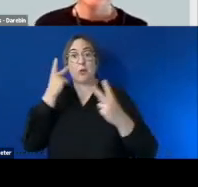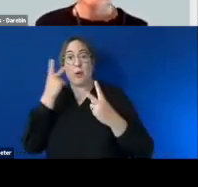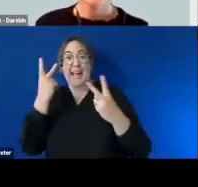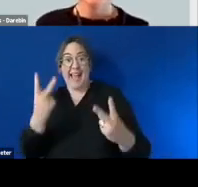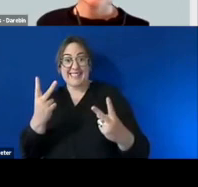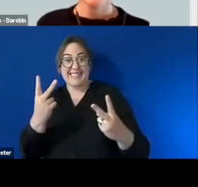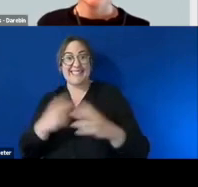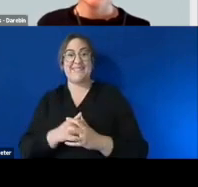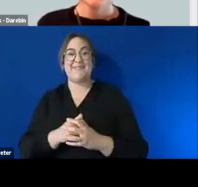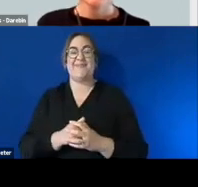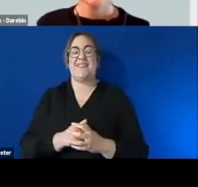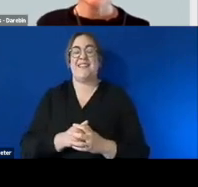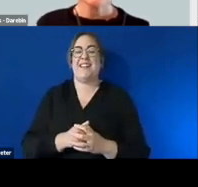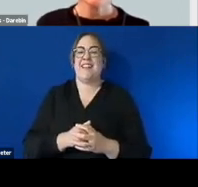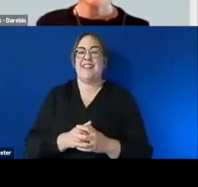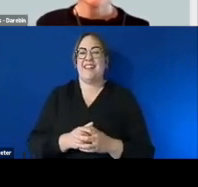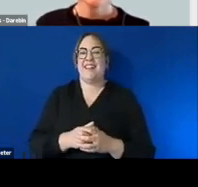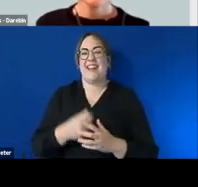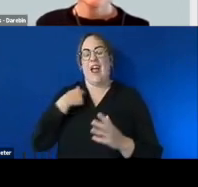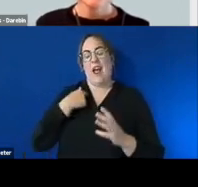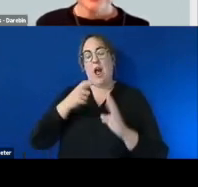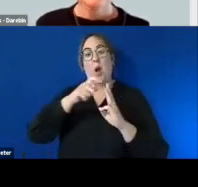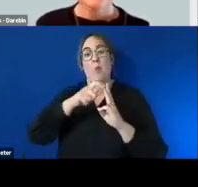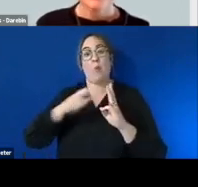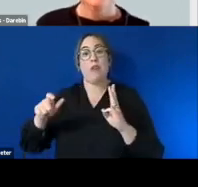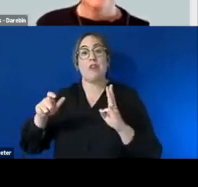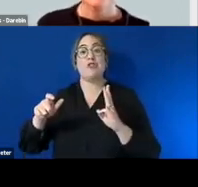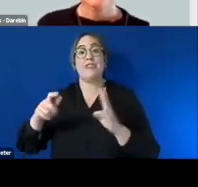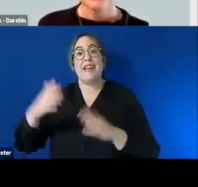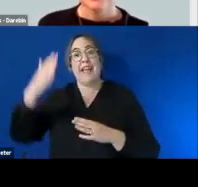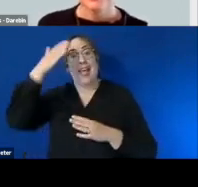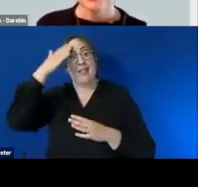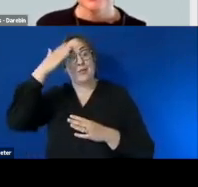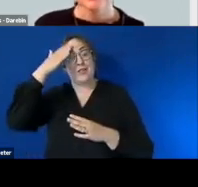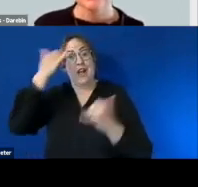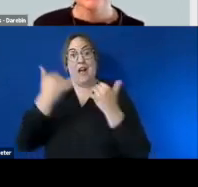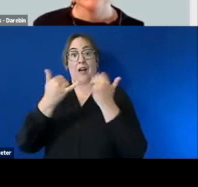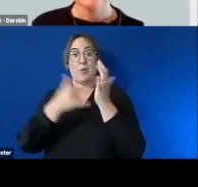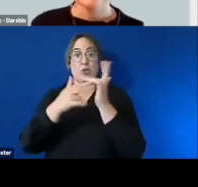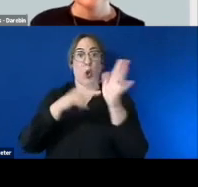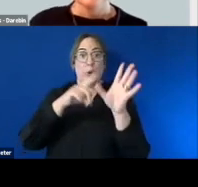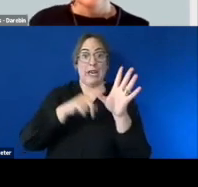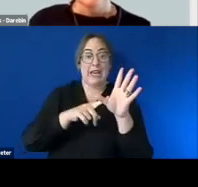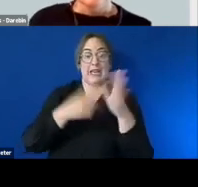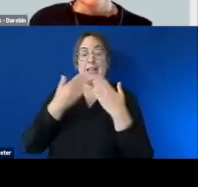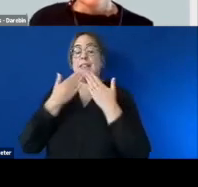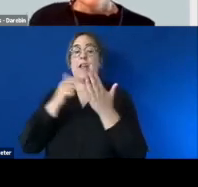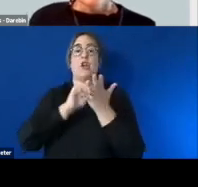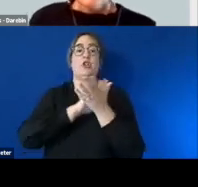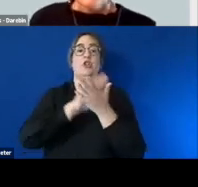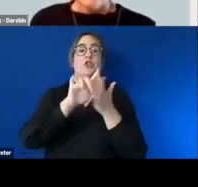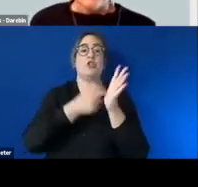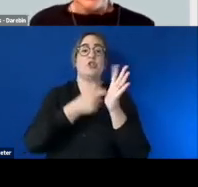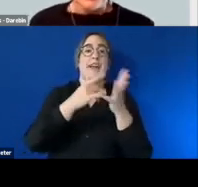to uh wonderful wurundjeri elder uncle tony garvey um to chelsea and to therese for the wonderful